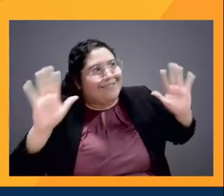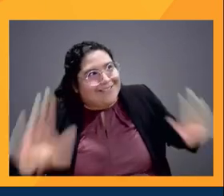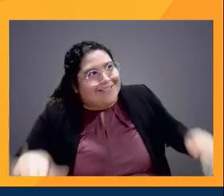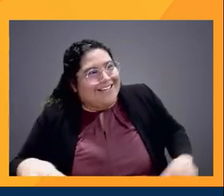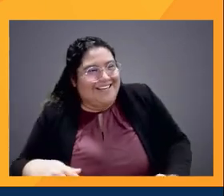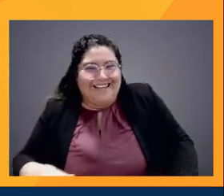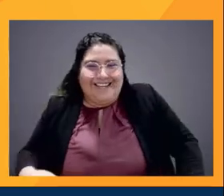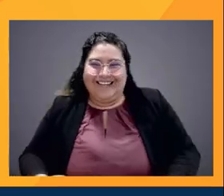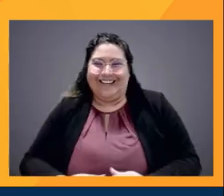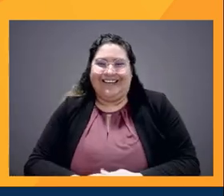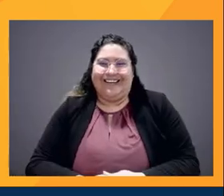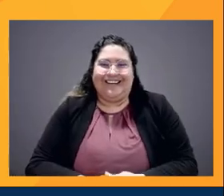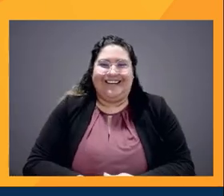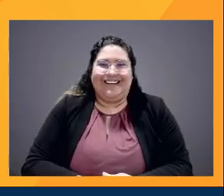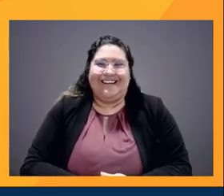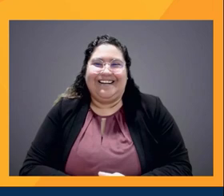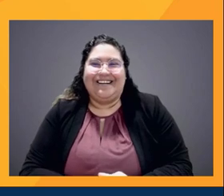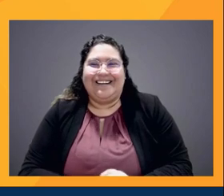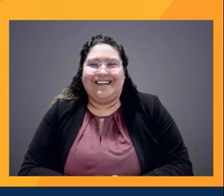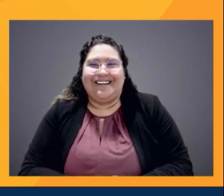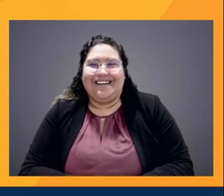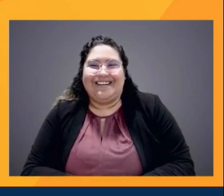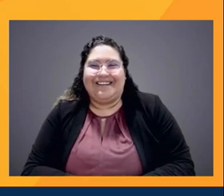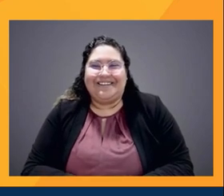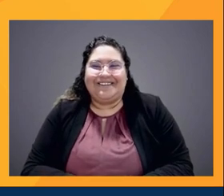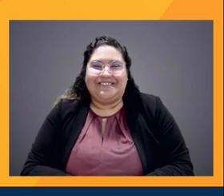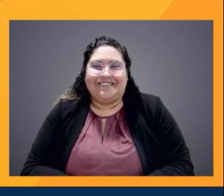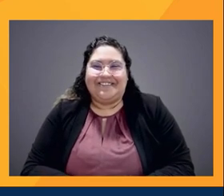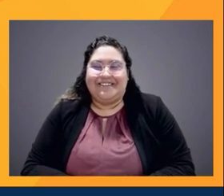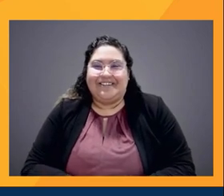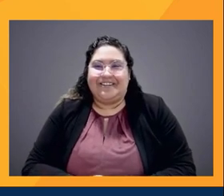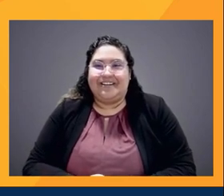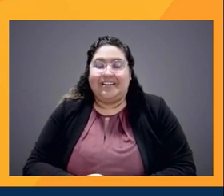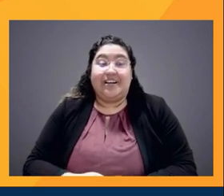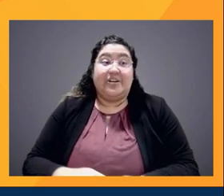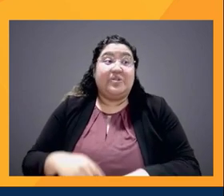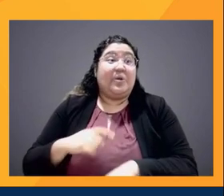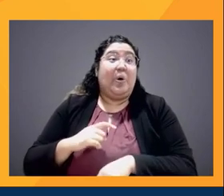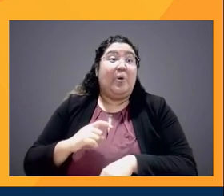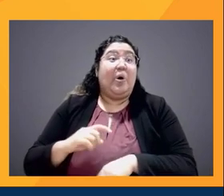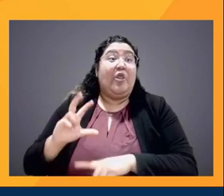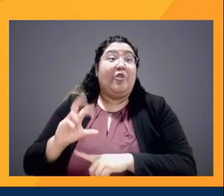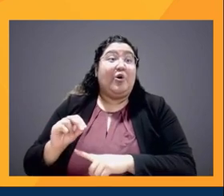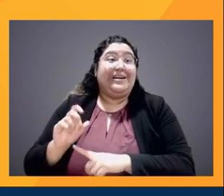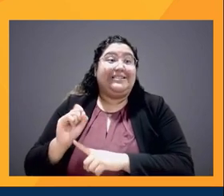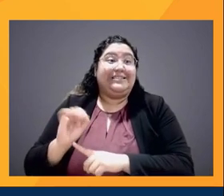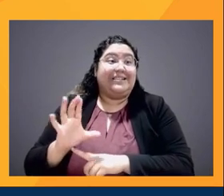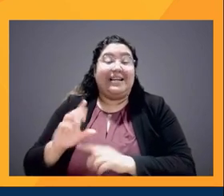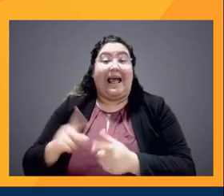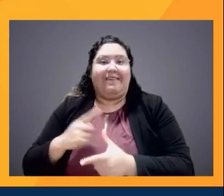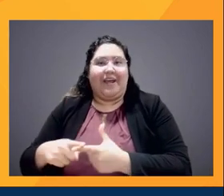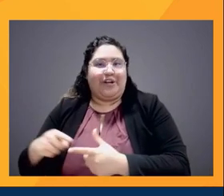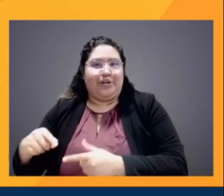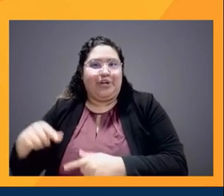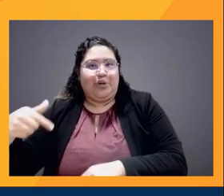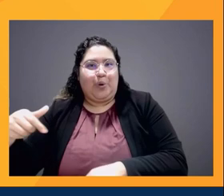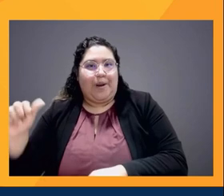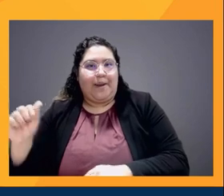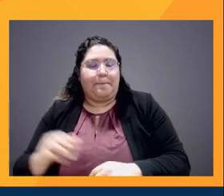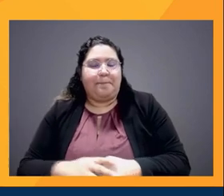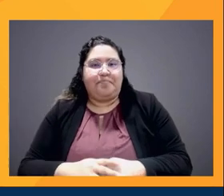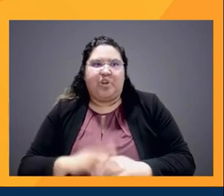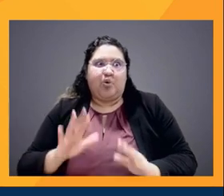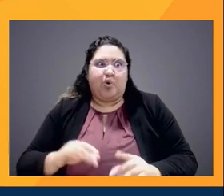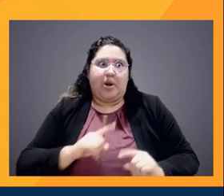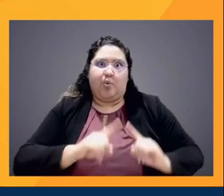We only have just about 30 seconds before we head to the Q&A and we have some great, great Q&As, but I wanted to go back to this